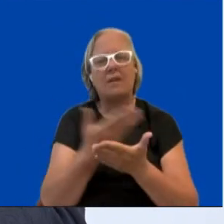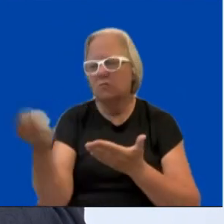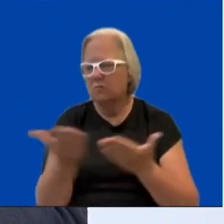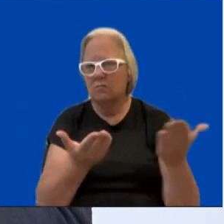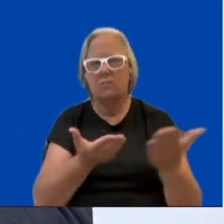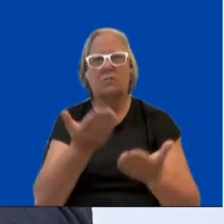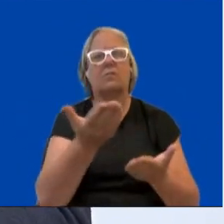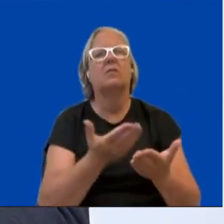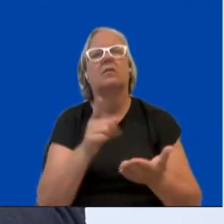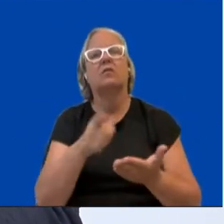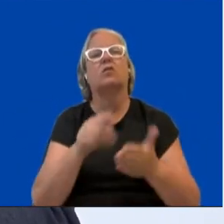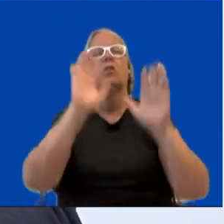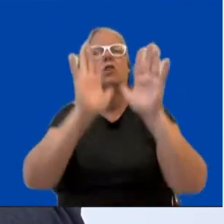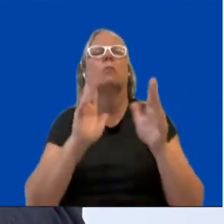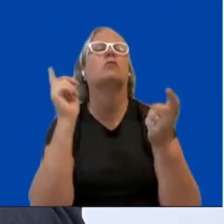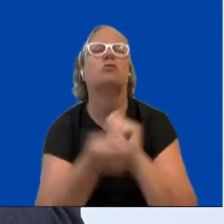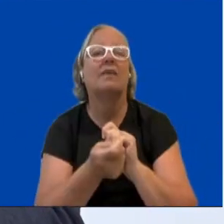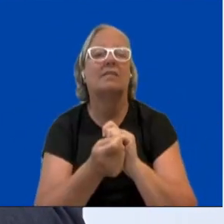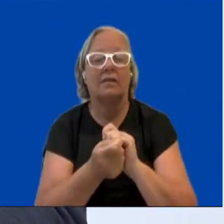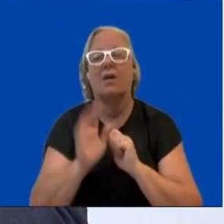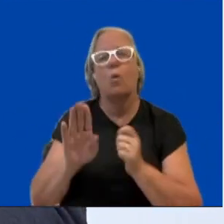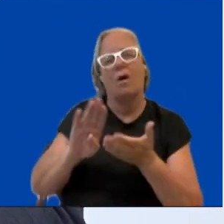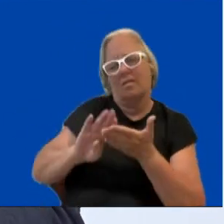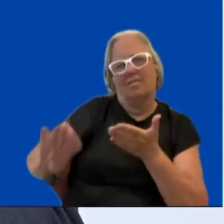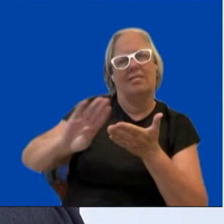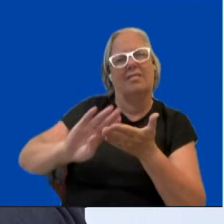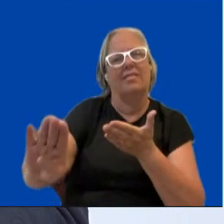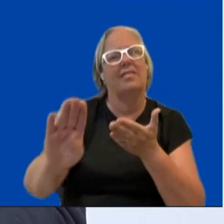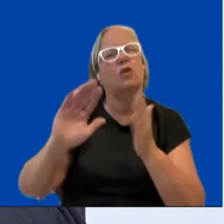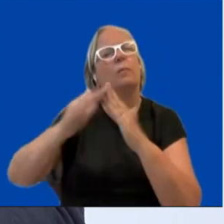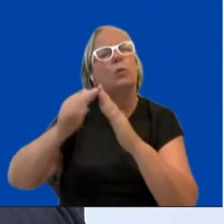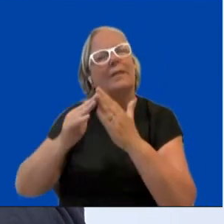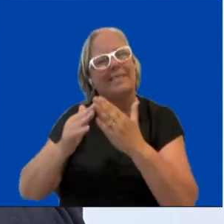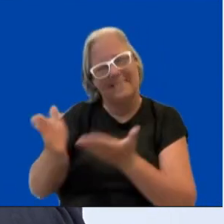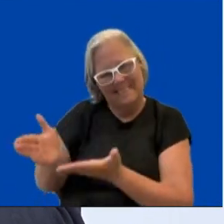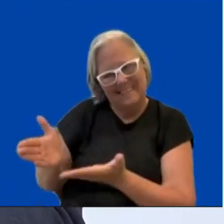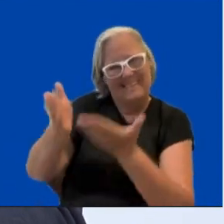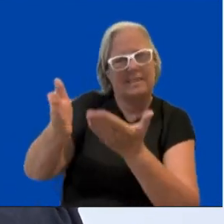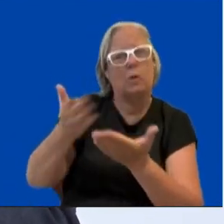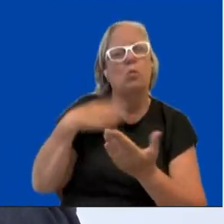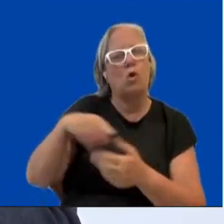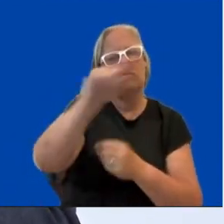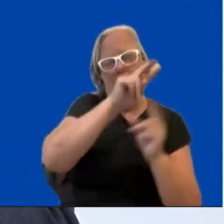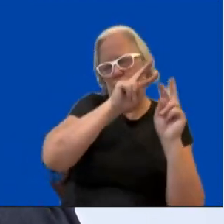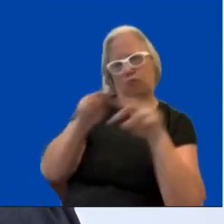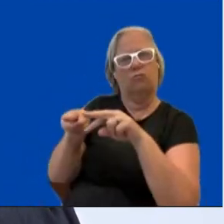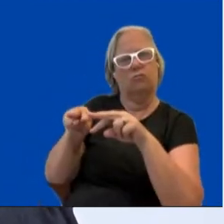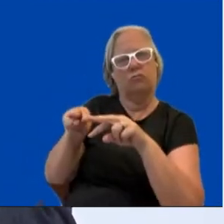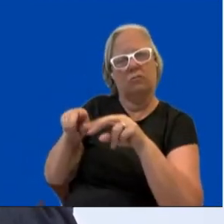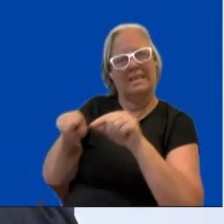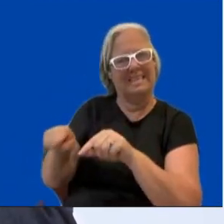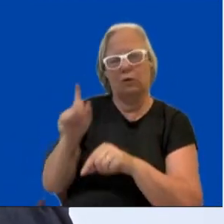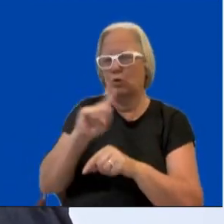already having on marginalized communities throughout Europe and making that story heard. So we've actually published a year ago a report which made the intersection between